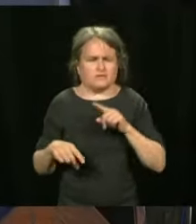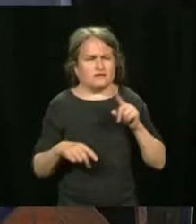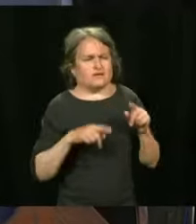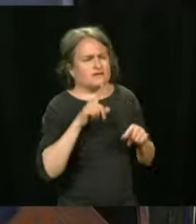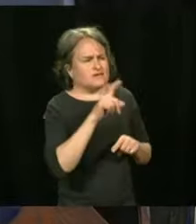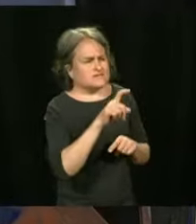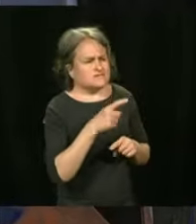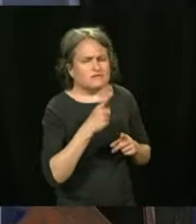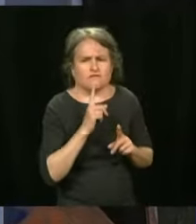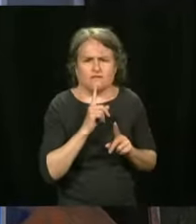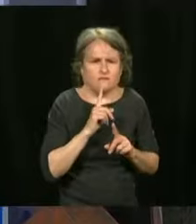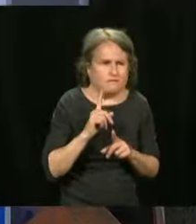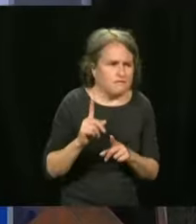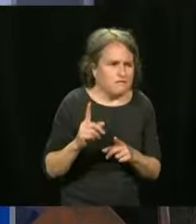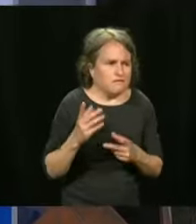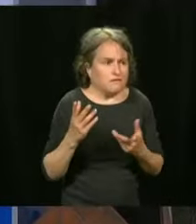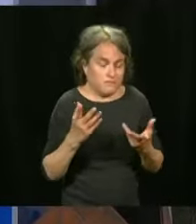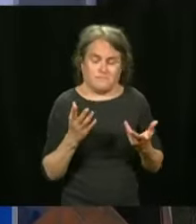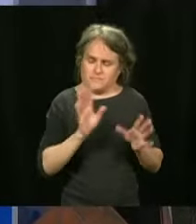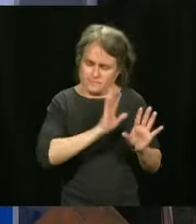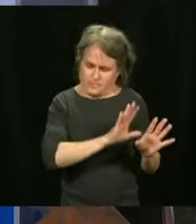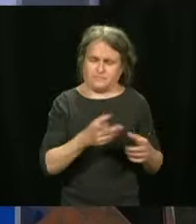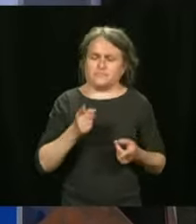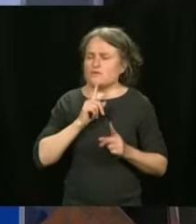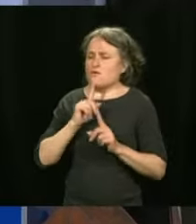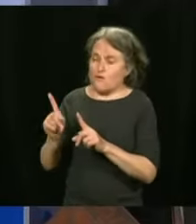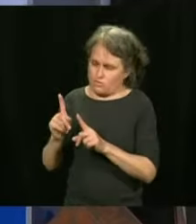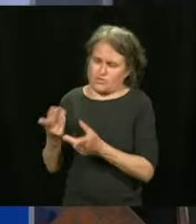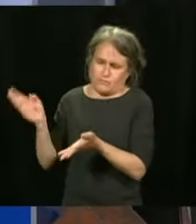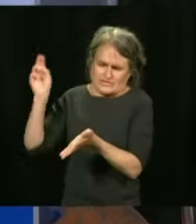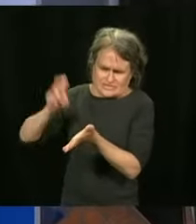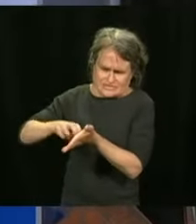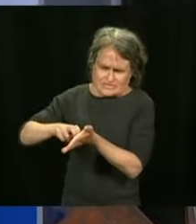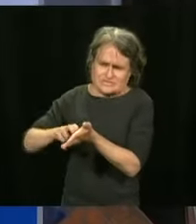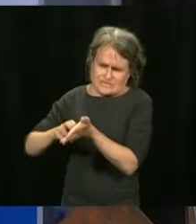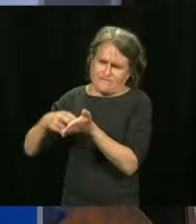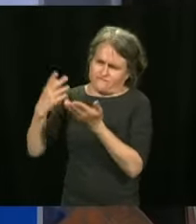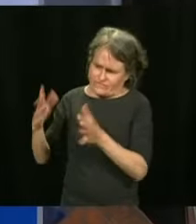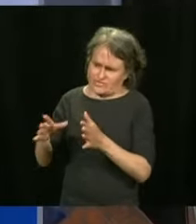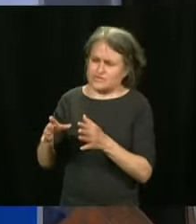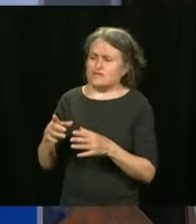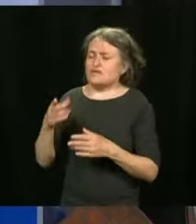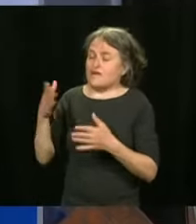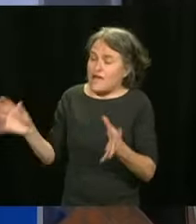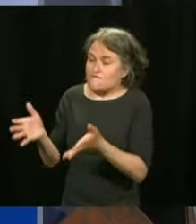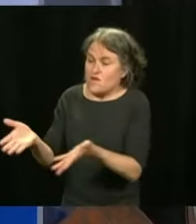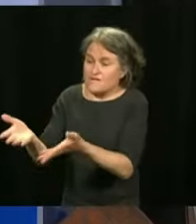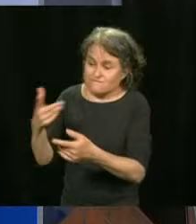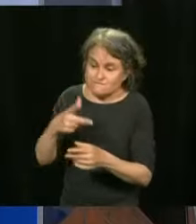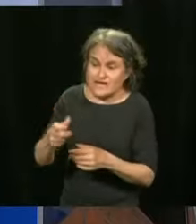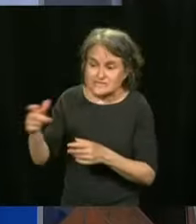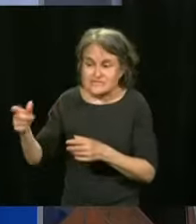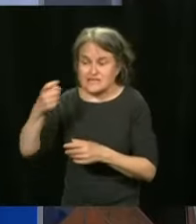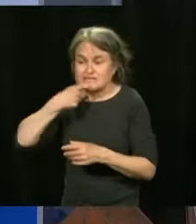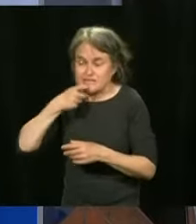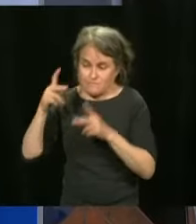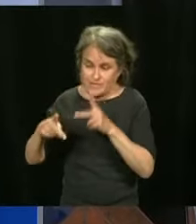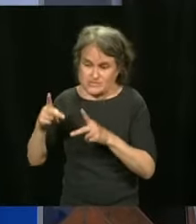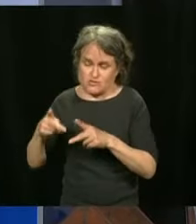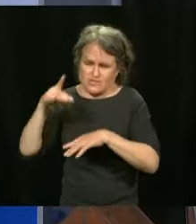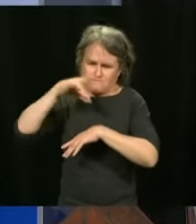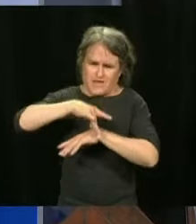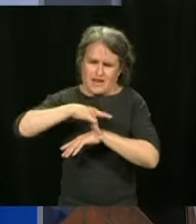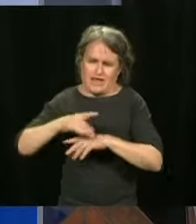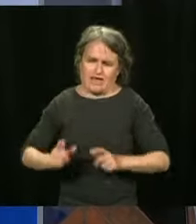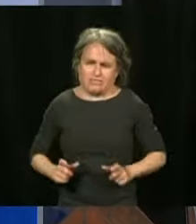Well, the directive is that people who are immunocompromised, who are in a certain category of immunosuppression, so either